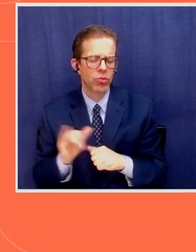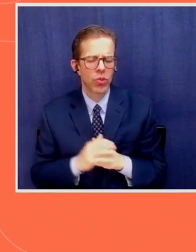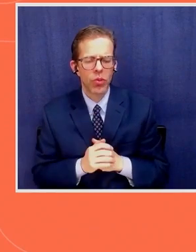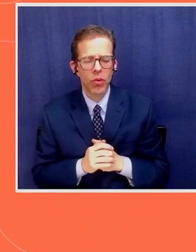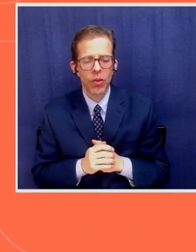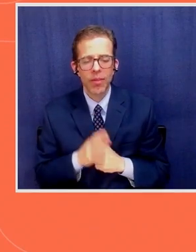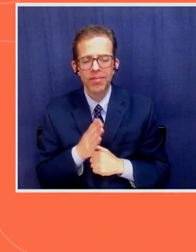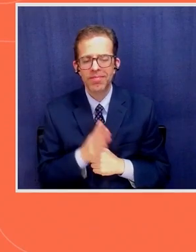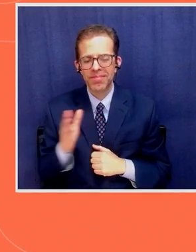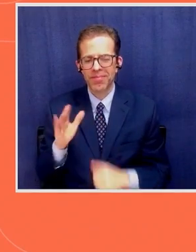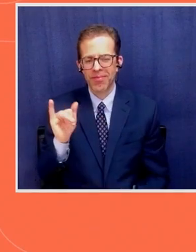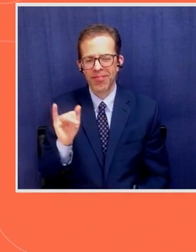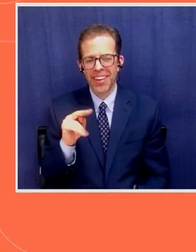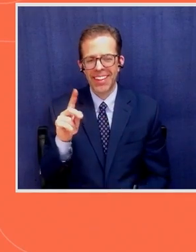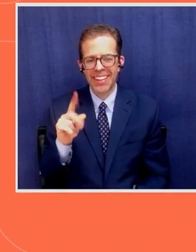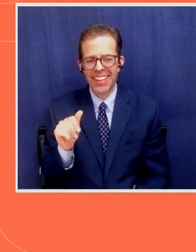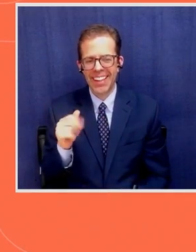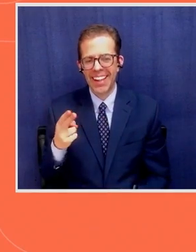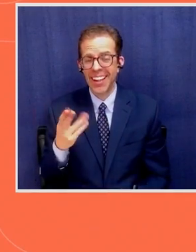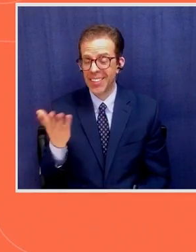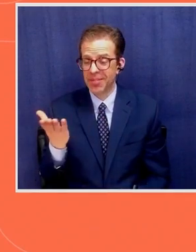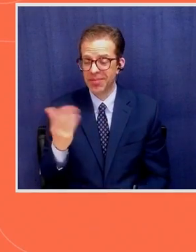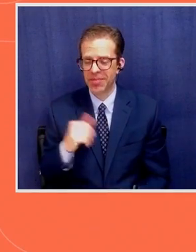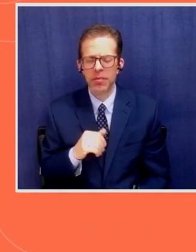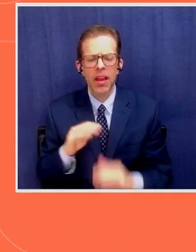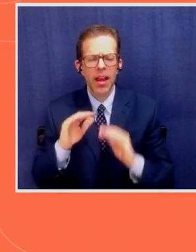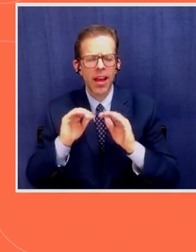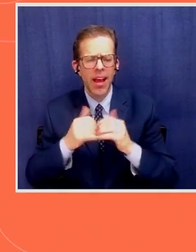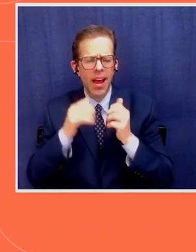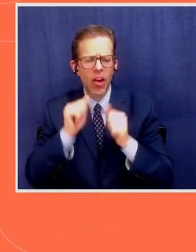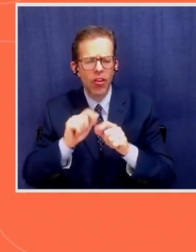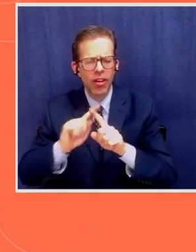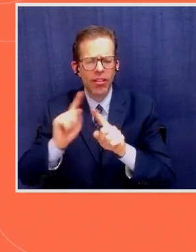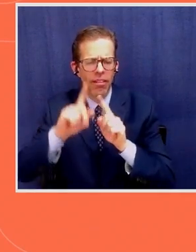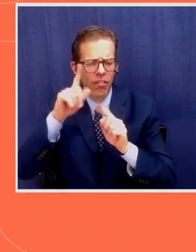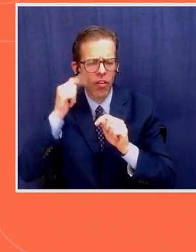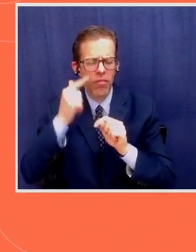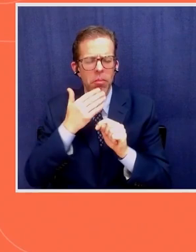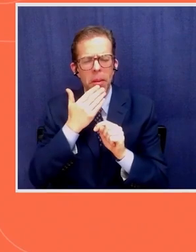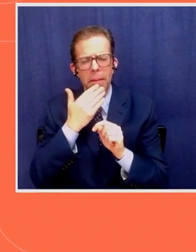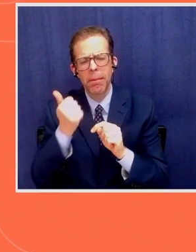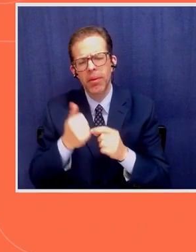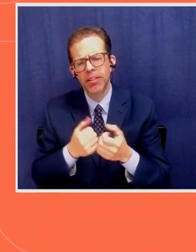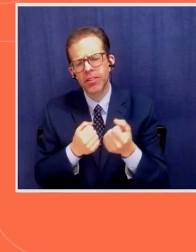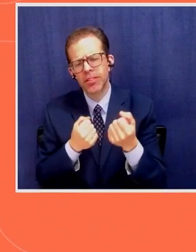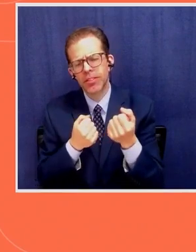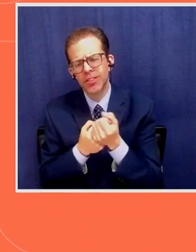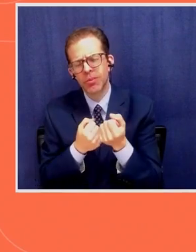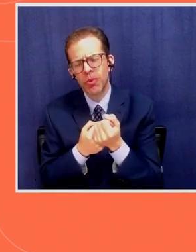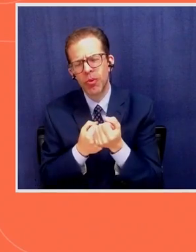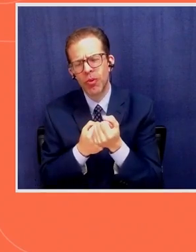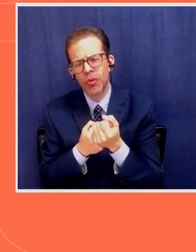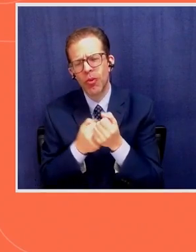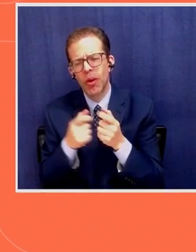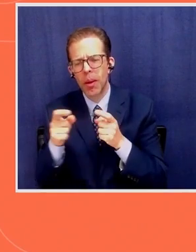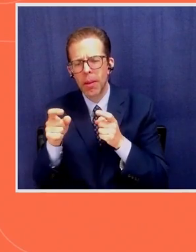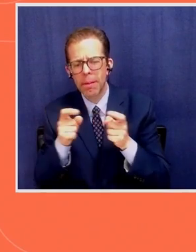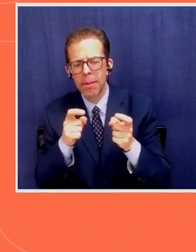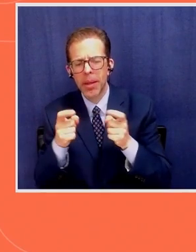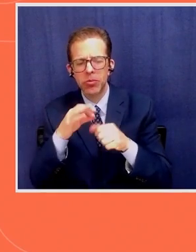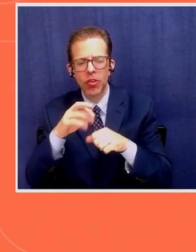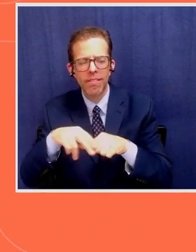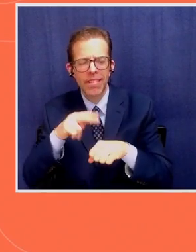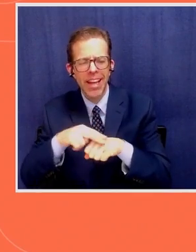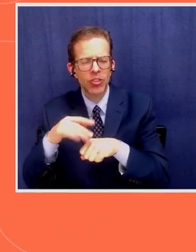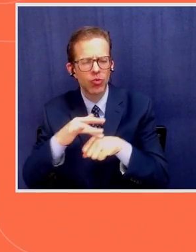Inda, how can governments best support management of natural resources by